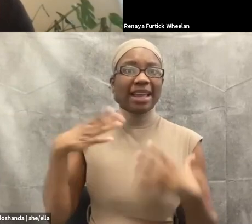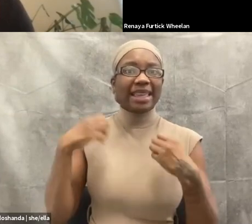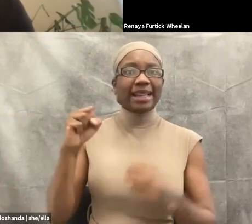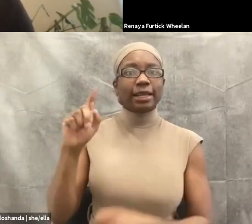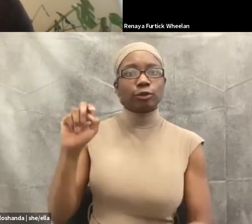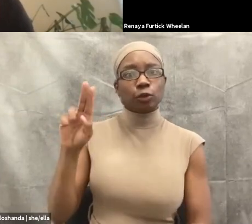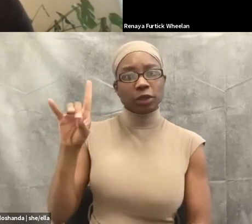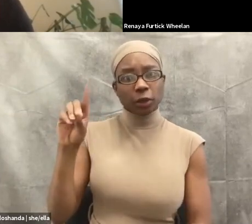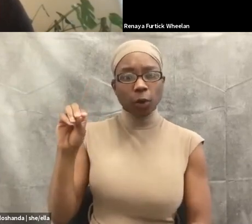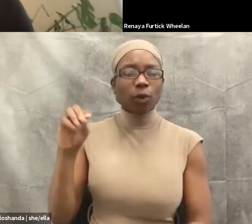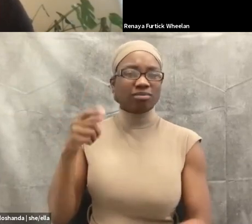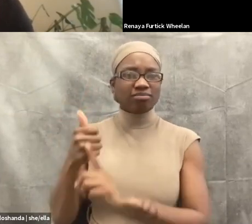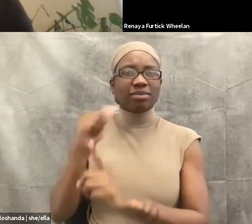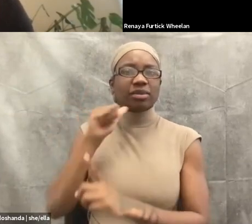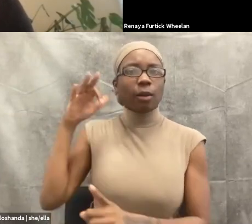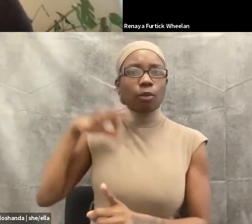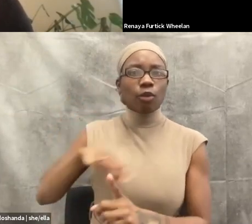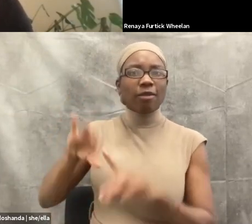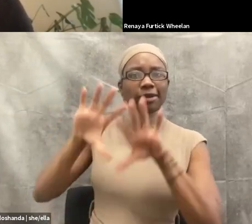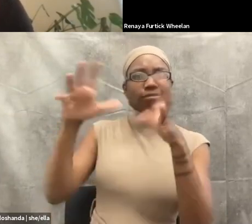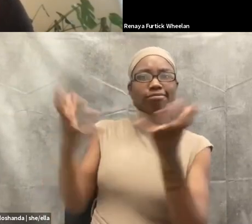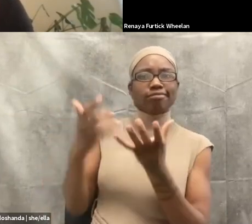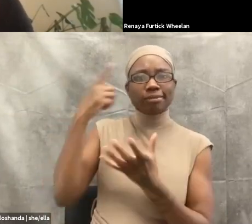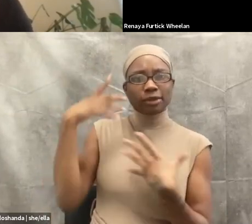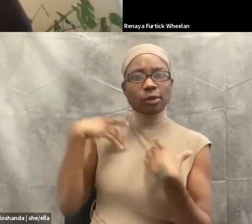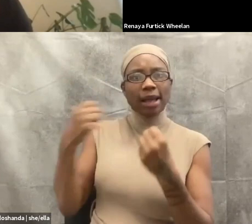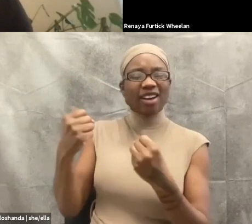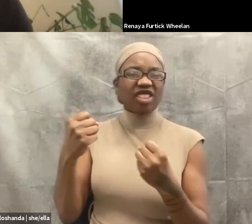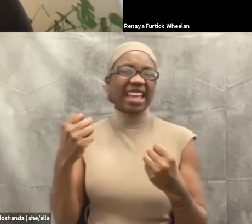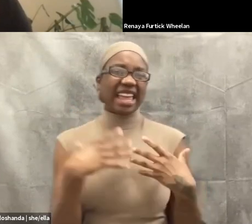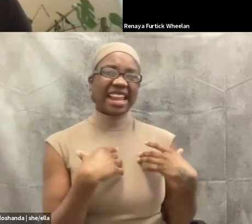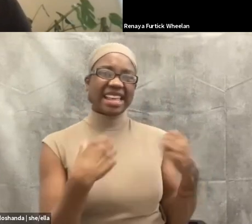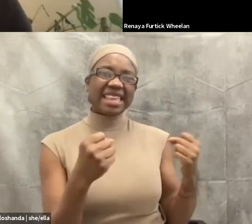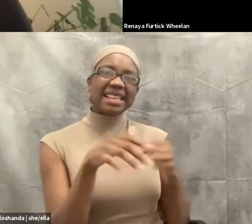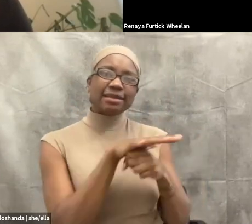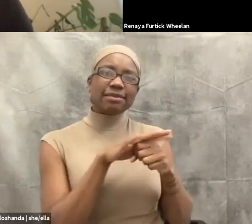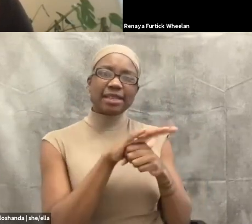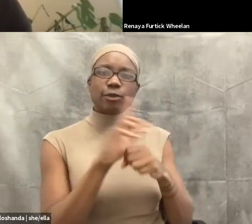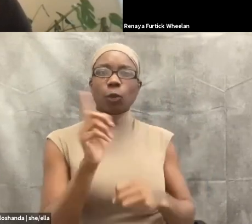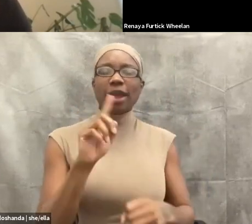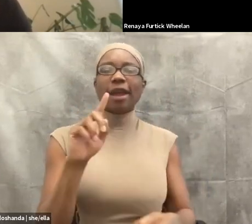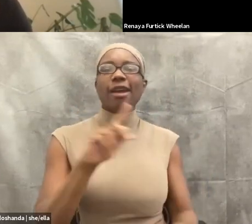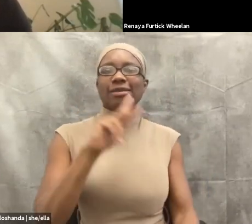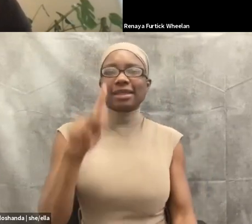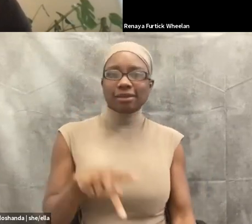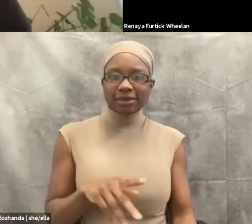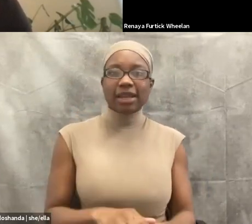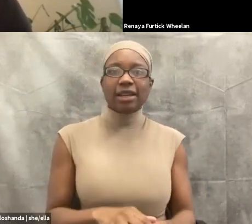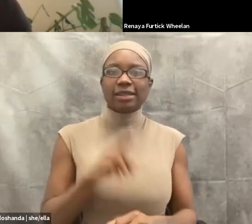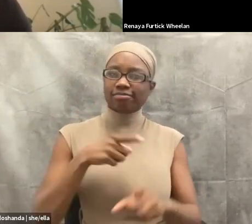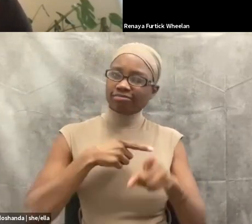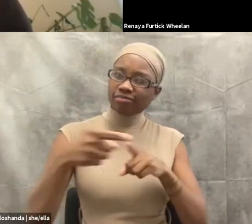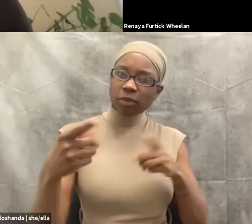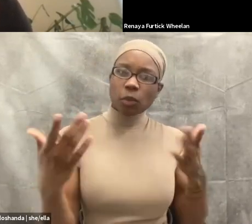Black community as it relates to the intersectionality of adverse childhood experiences, racism, and the carceral system.